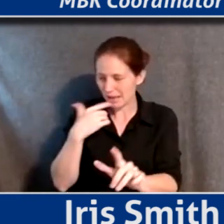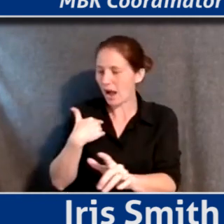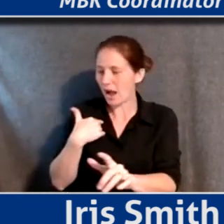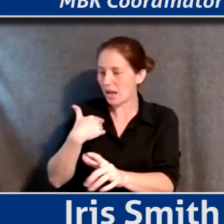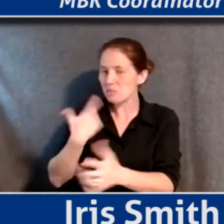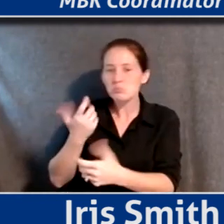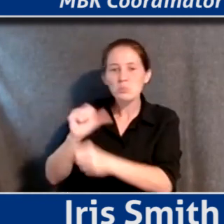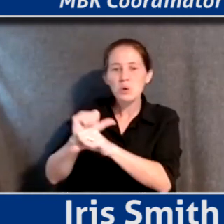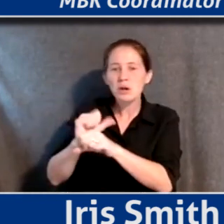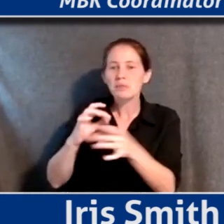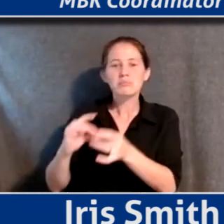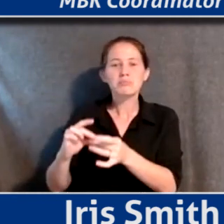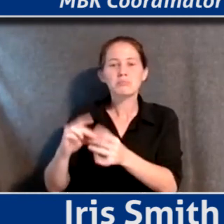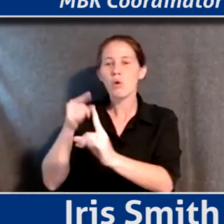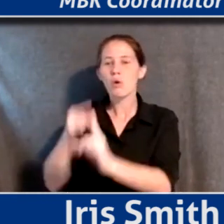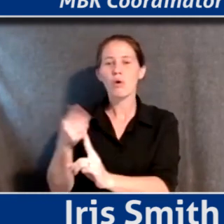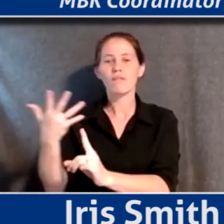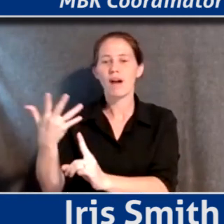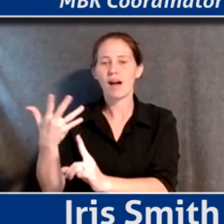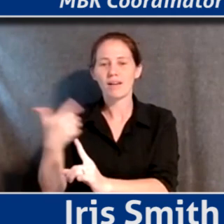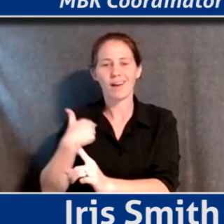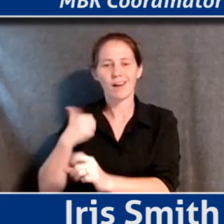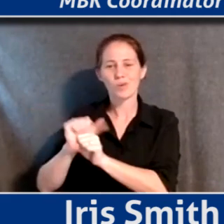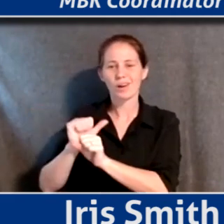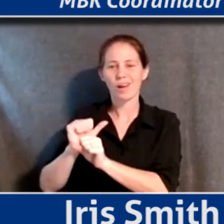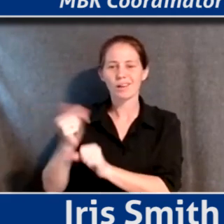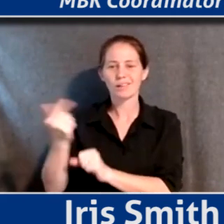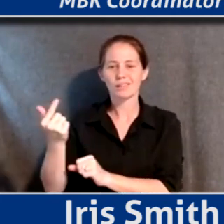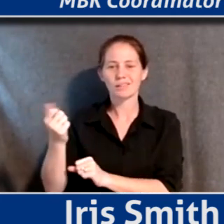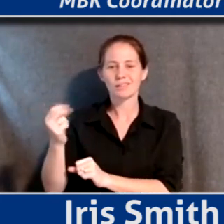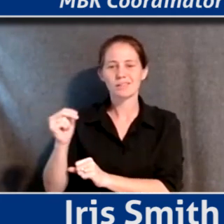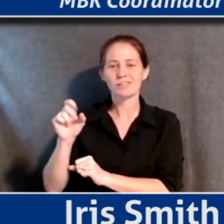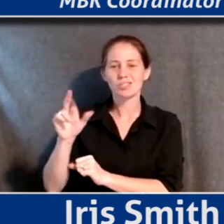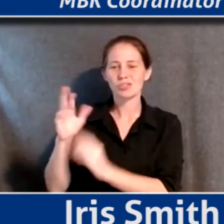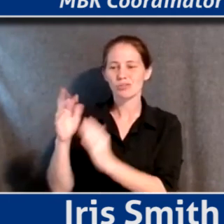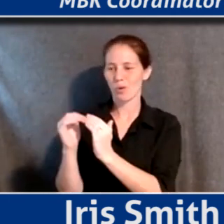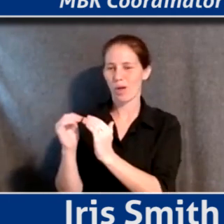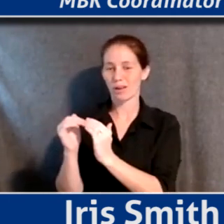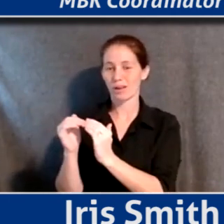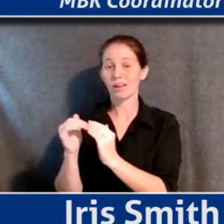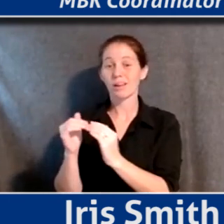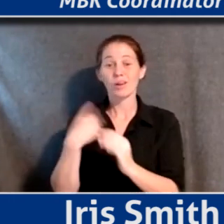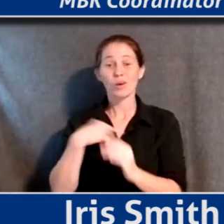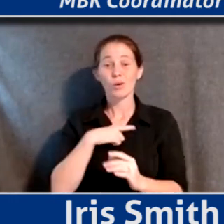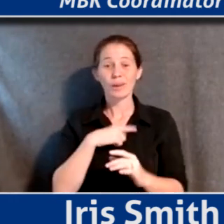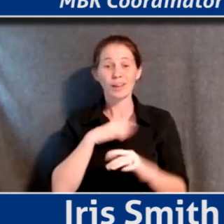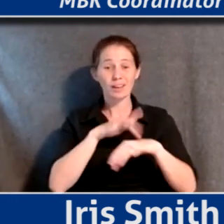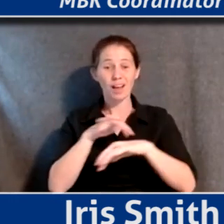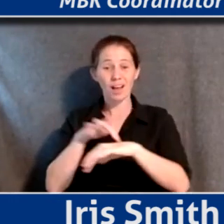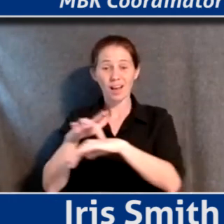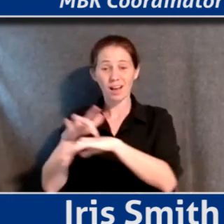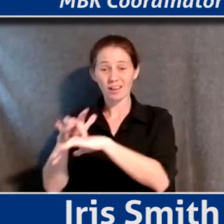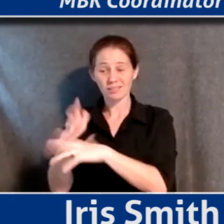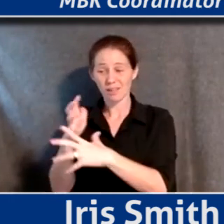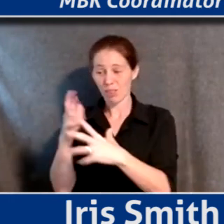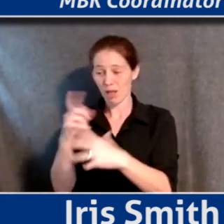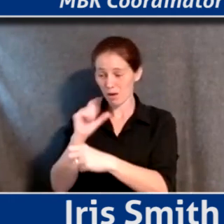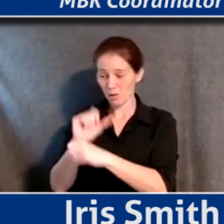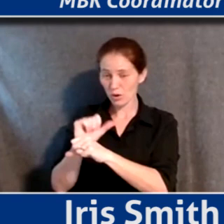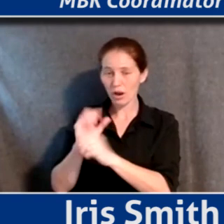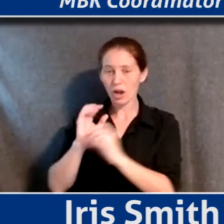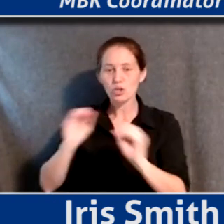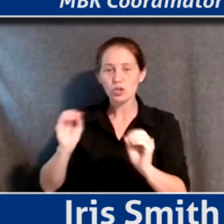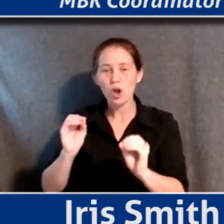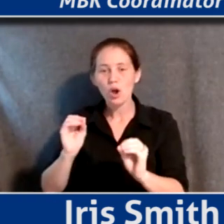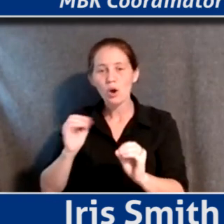five right now, right? I'm really working on gender equality. At the Commission, we touch a lot of these. We work on no poverty.